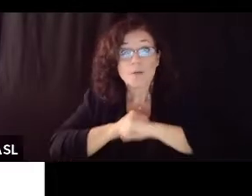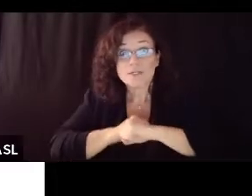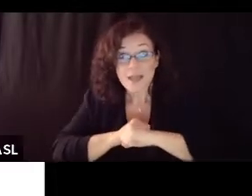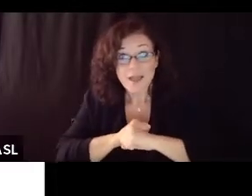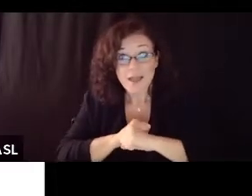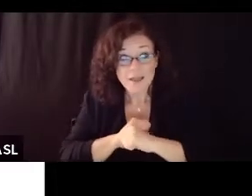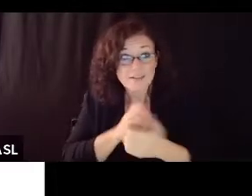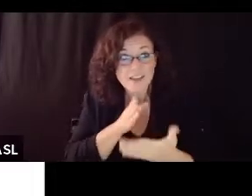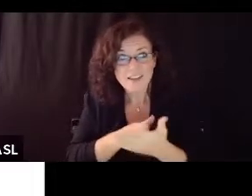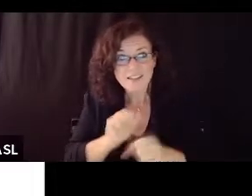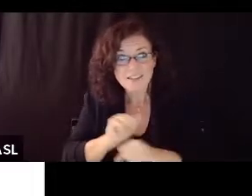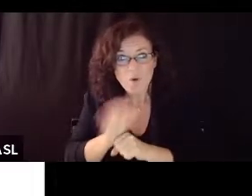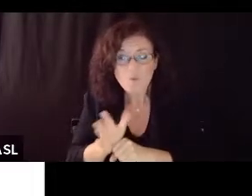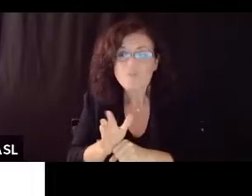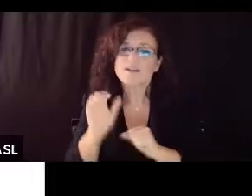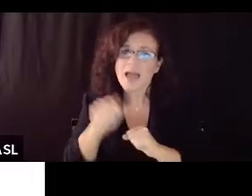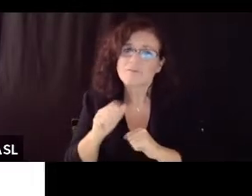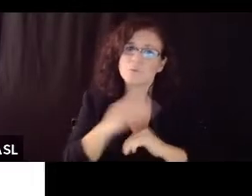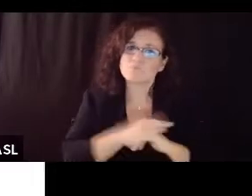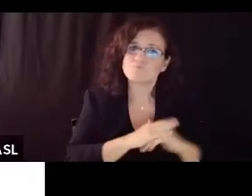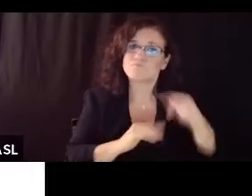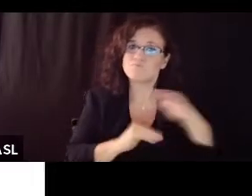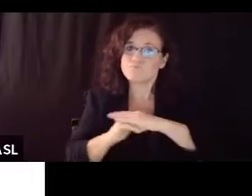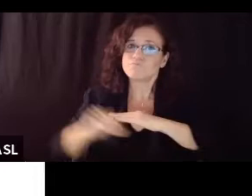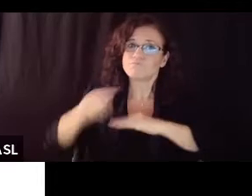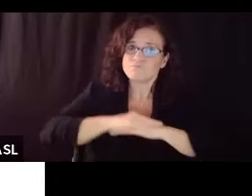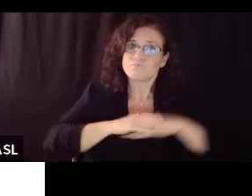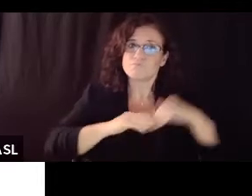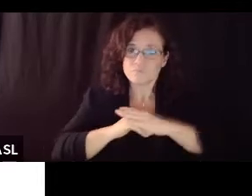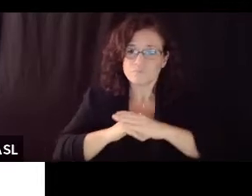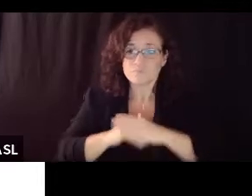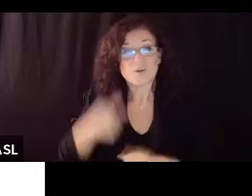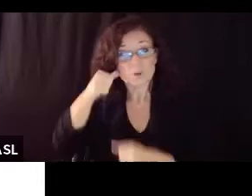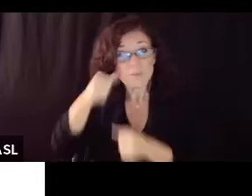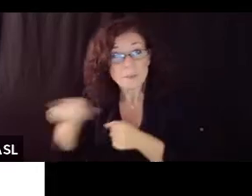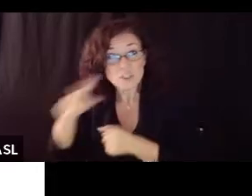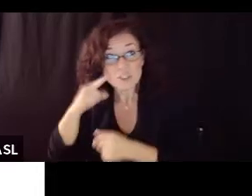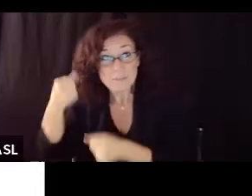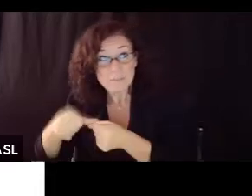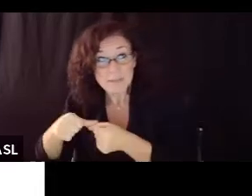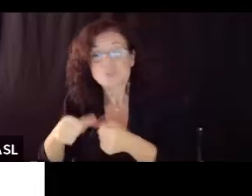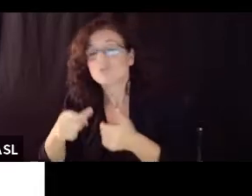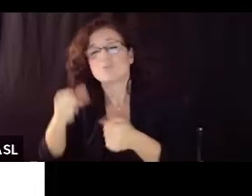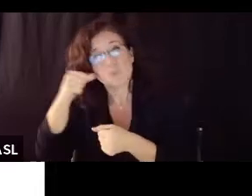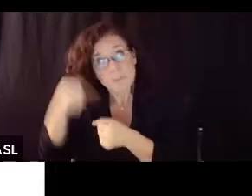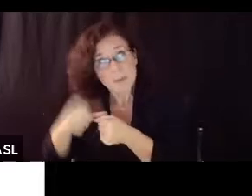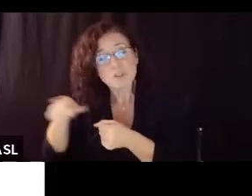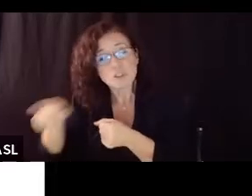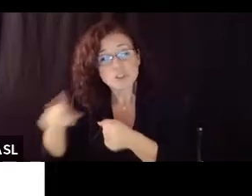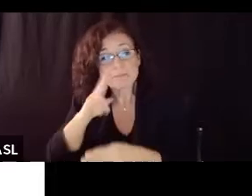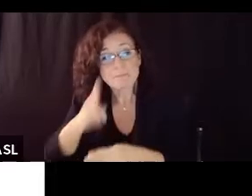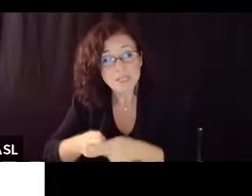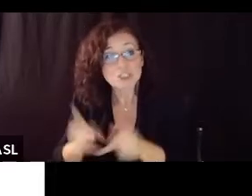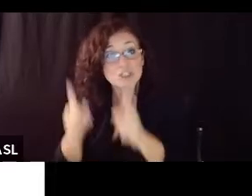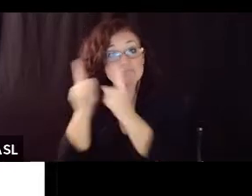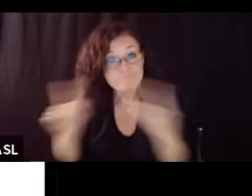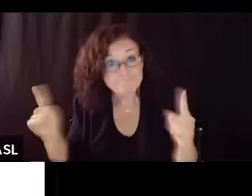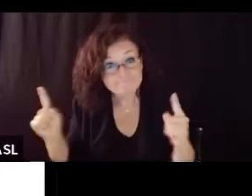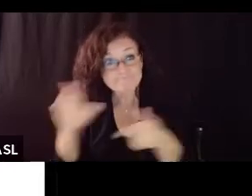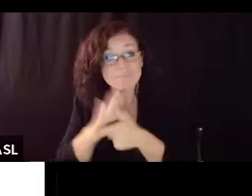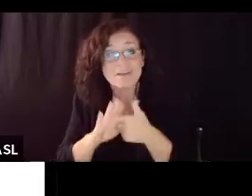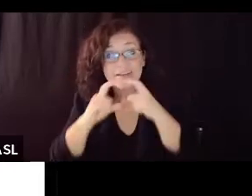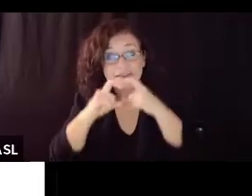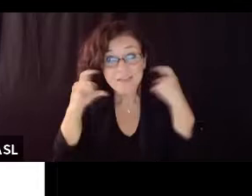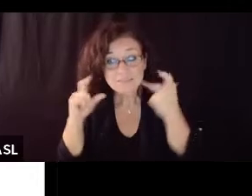and she was talking a lot about physical distancing trying to keep people apart um face masks washing your hands